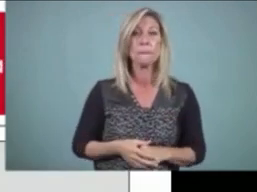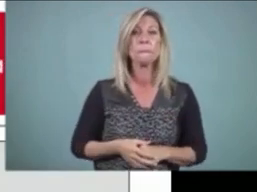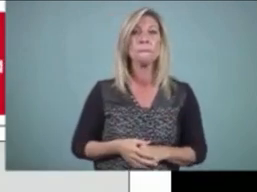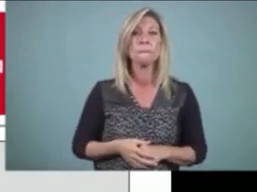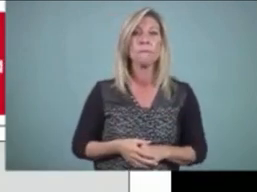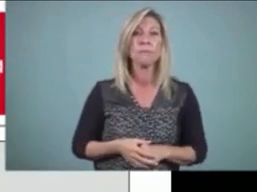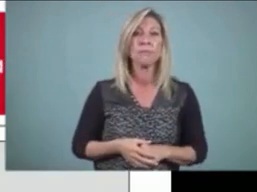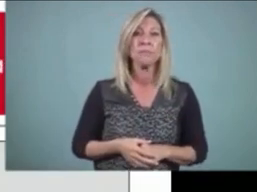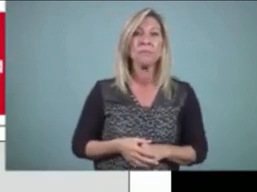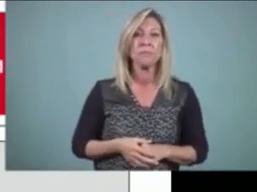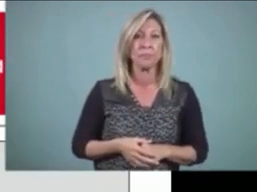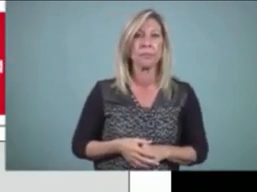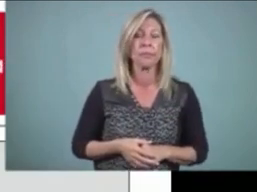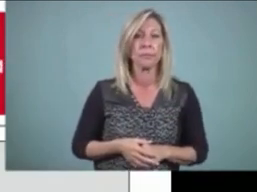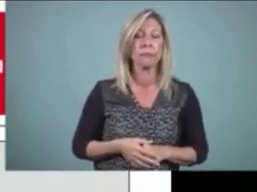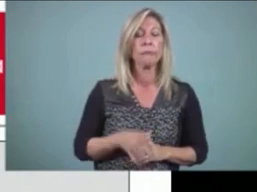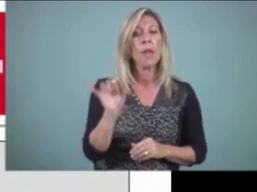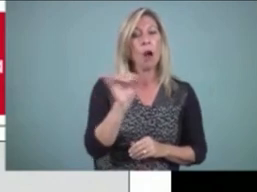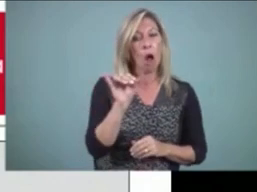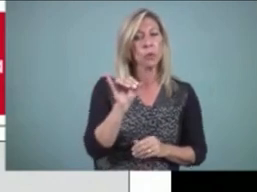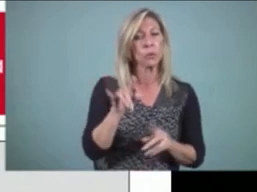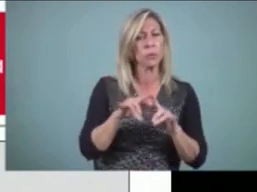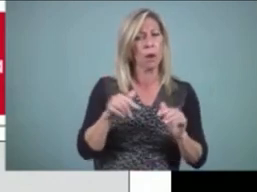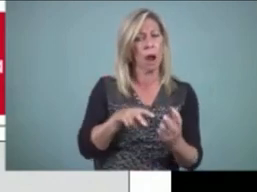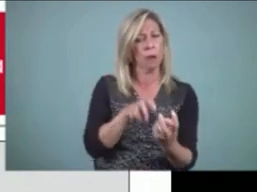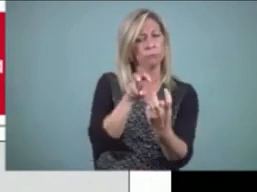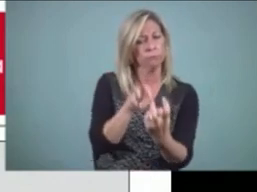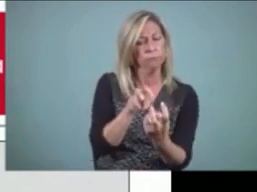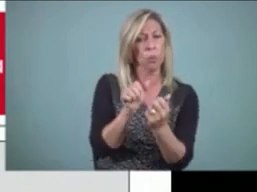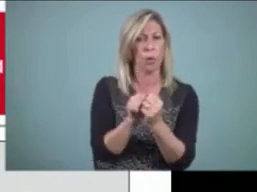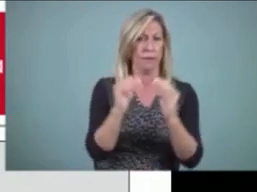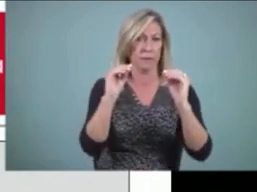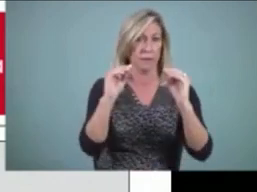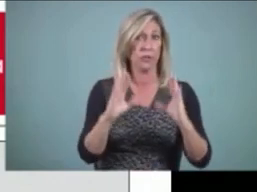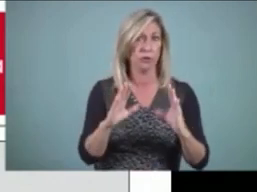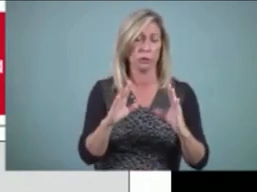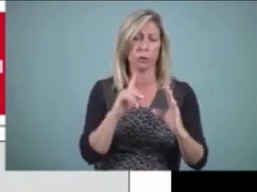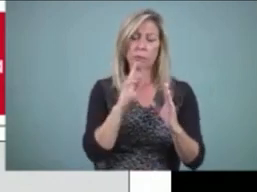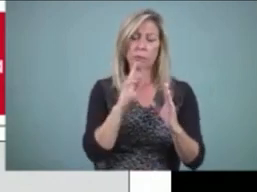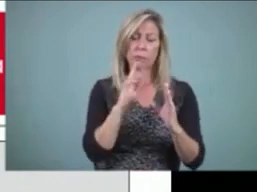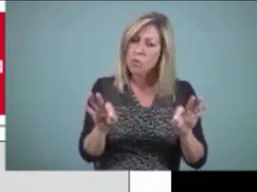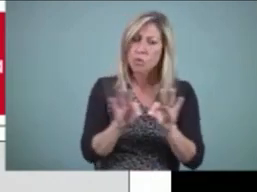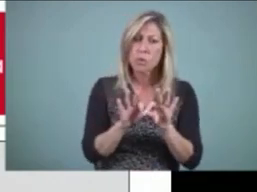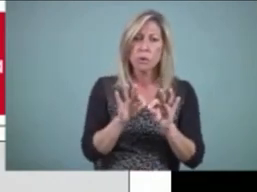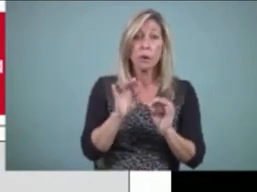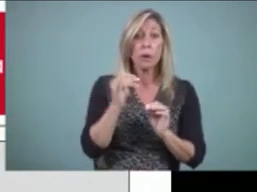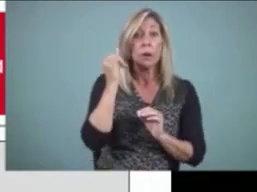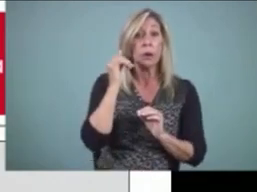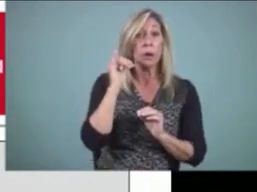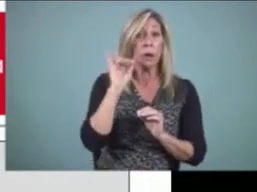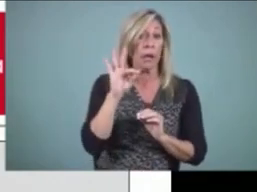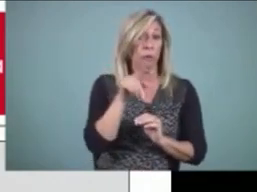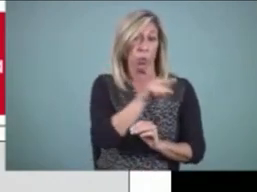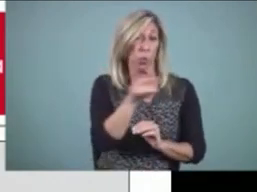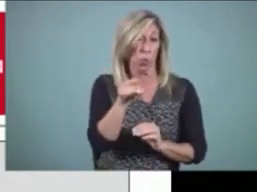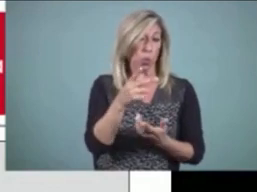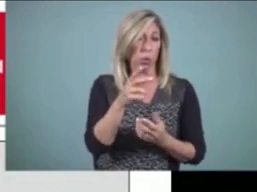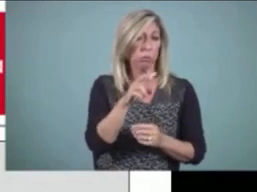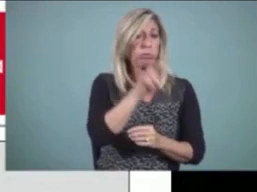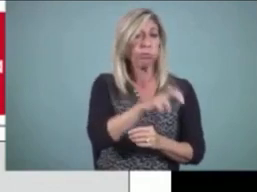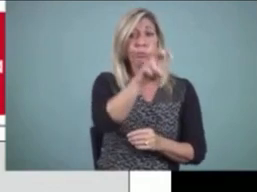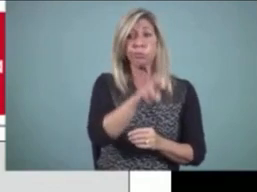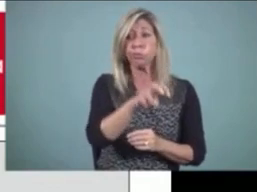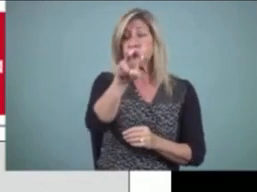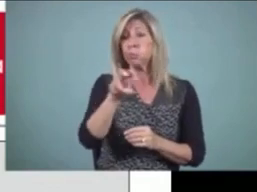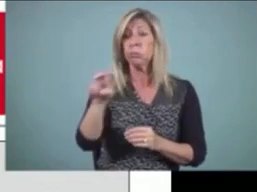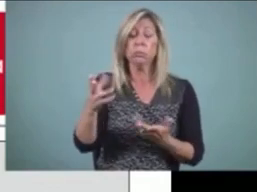And we also had teacher conferences. And these are critical. And if you're an itinerant teacher, you wouldn't be worrying about this group organization.